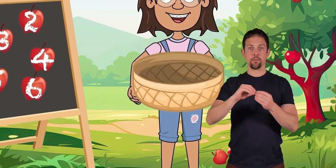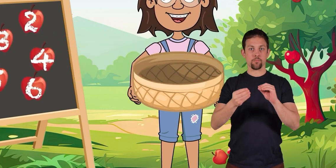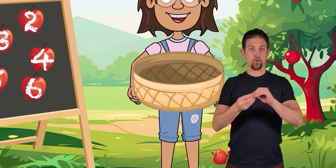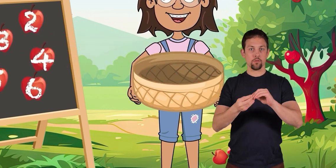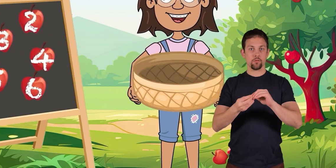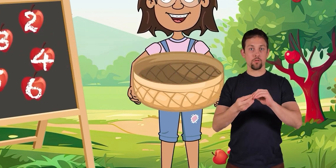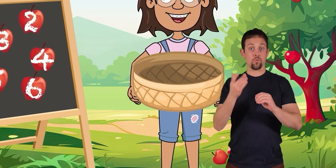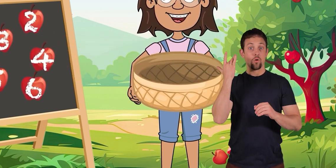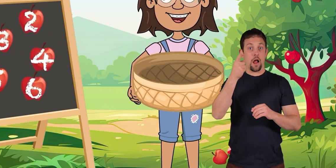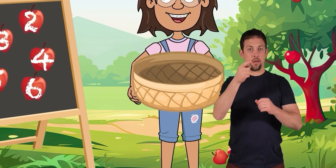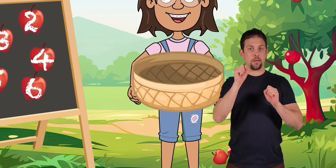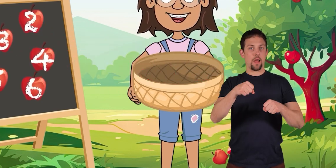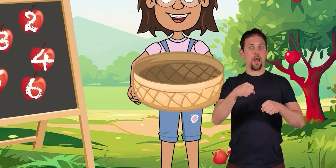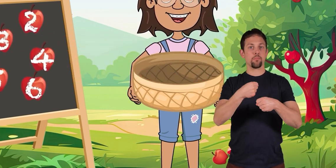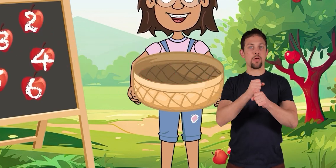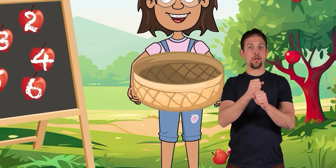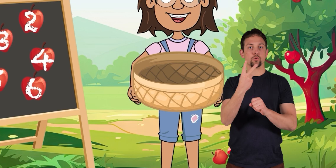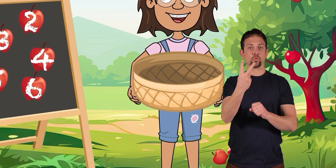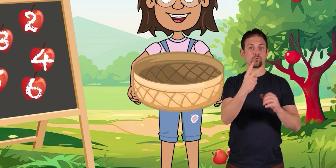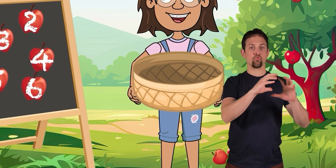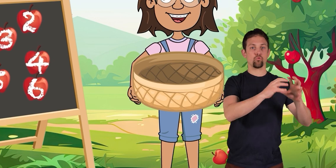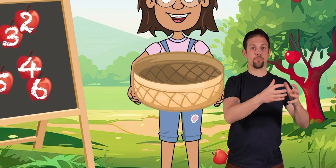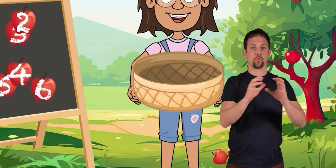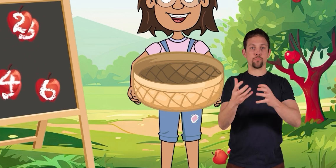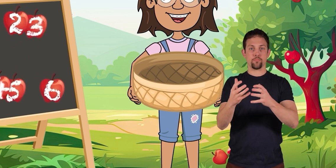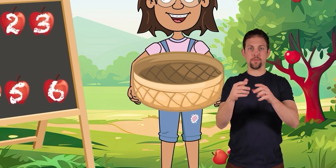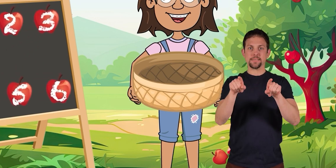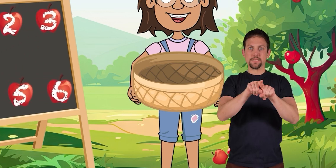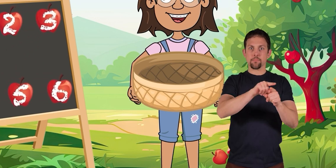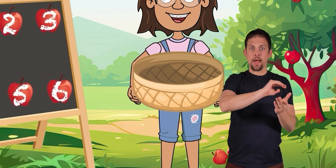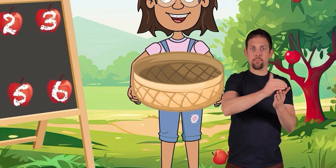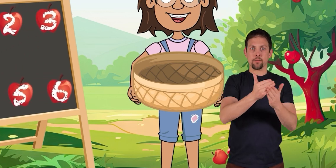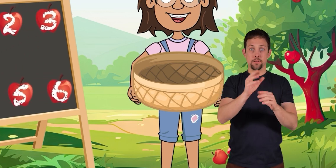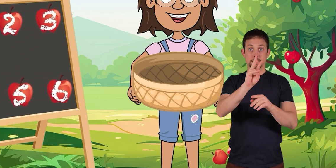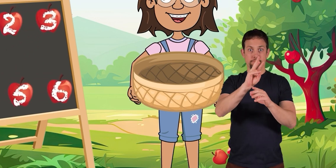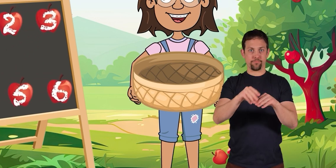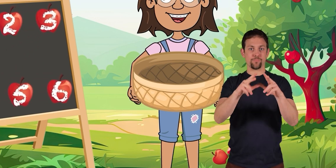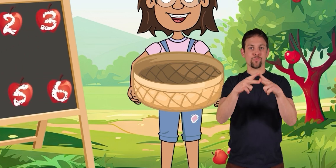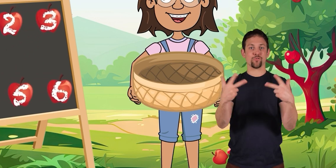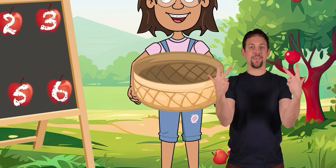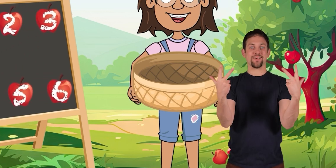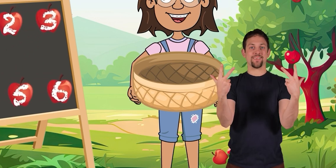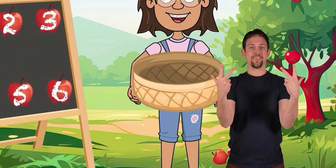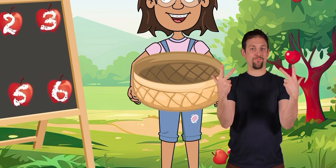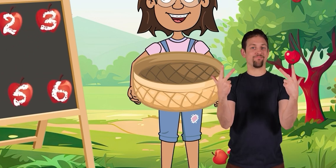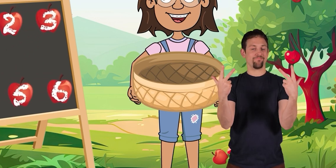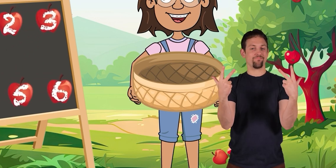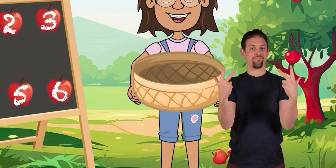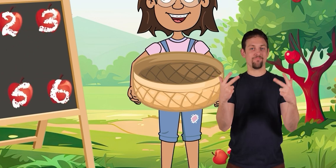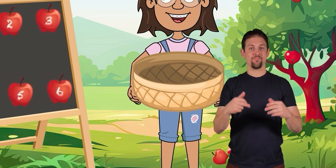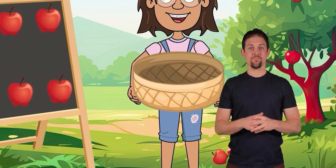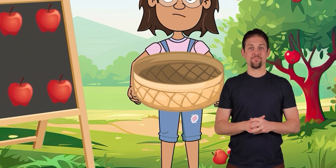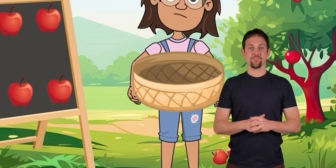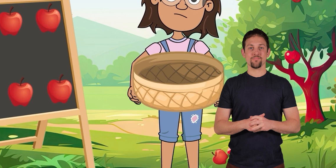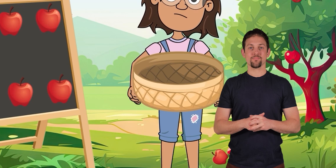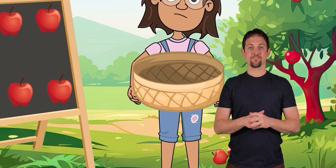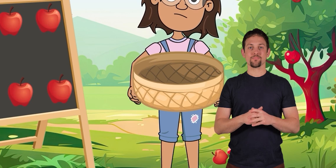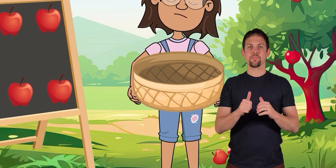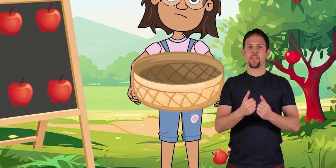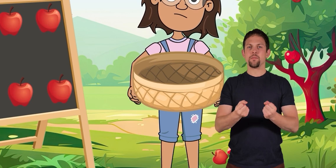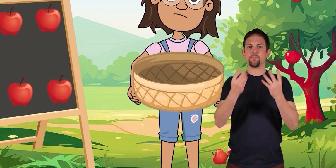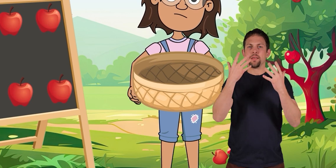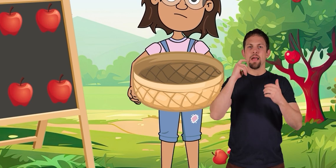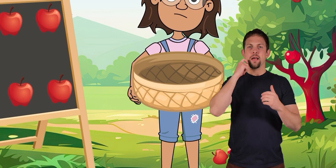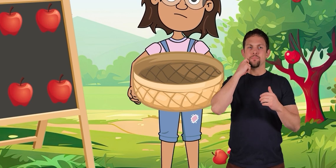even number, because you can make two groups with the same amount of apples in each group. How many